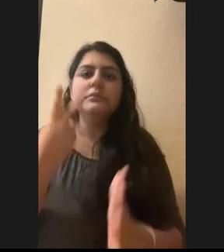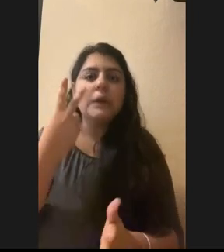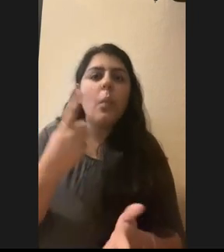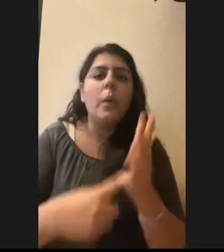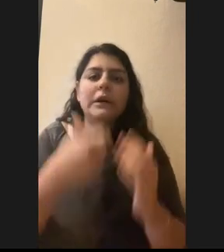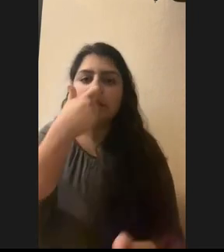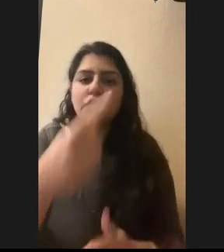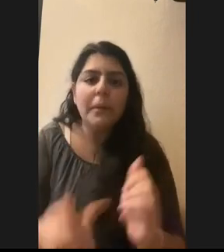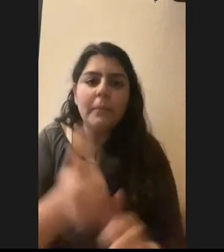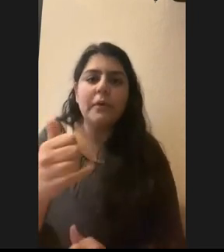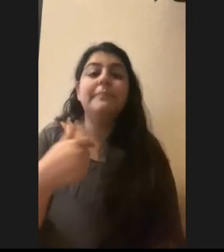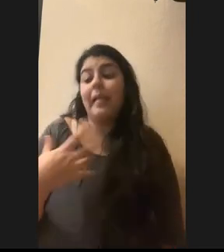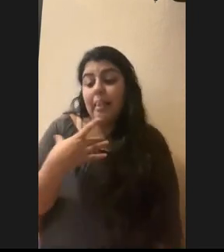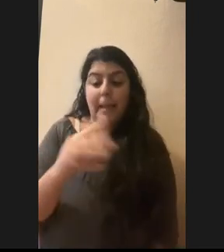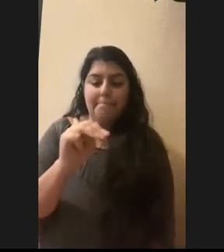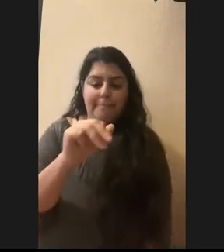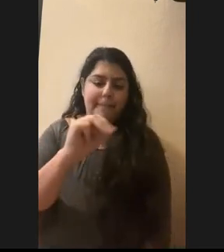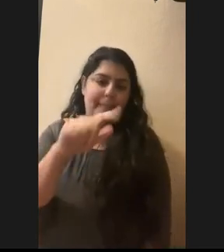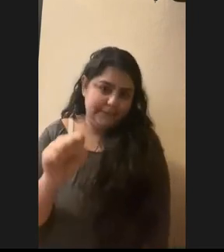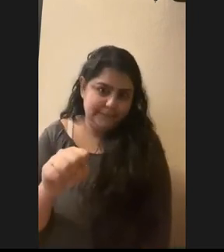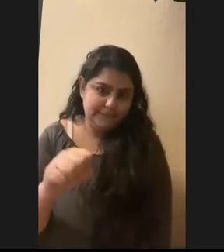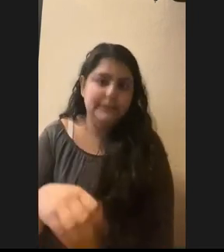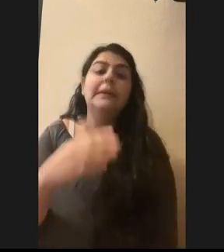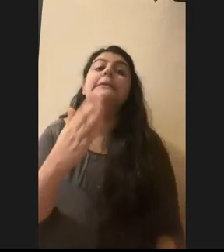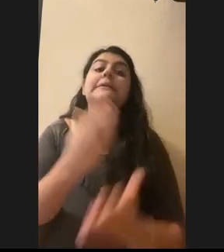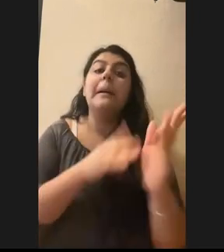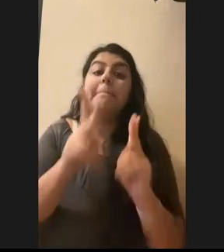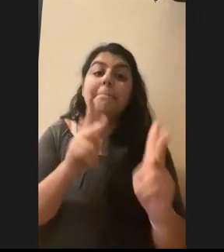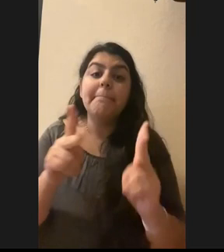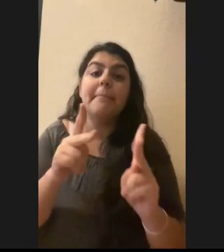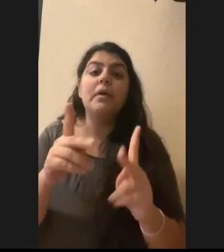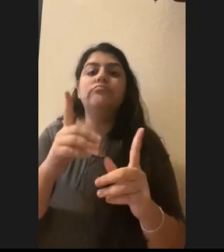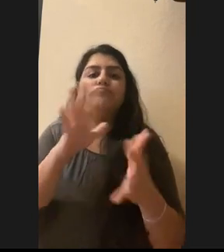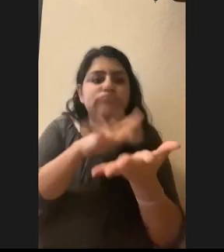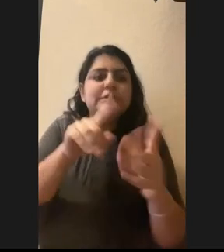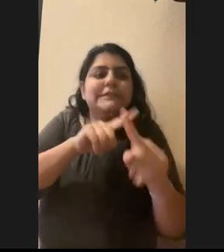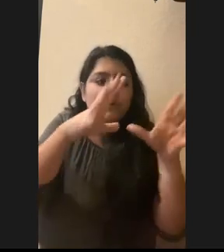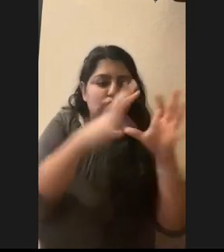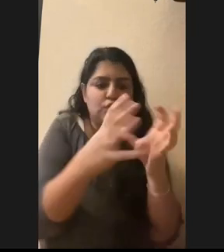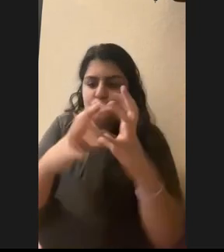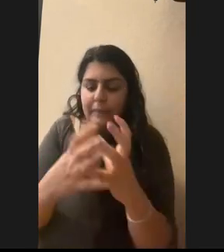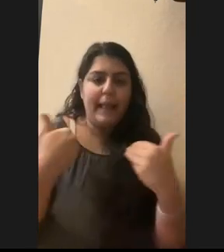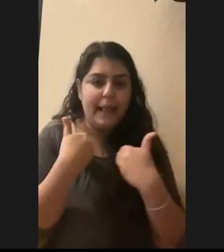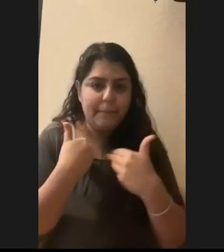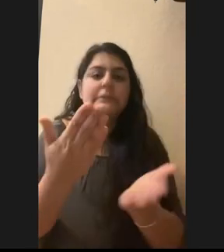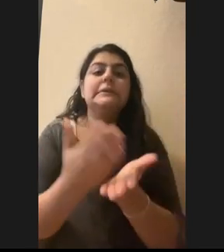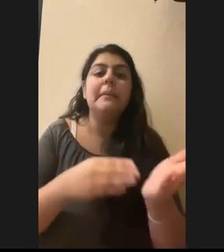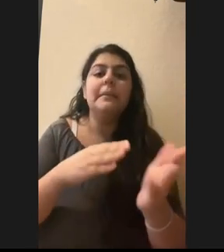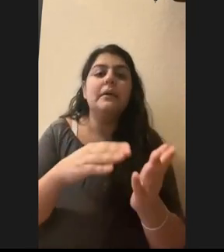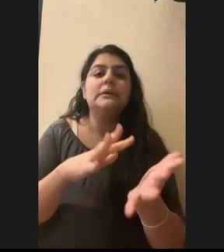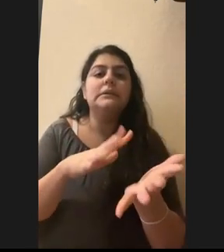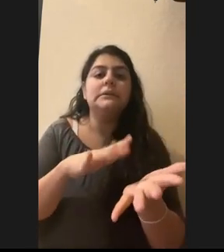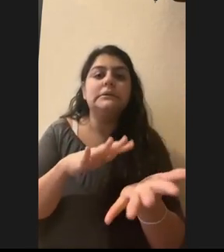Like I said, I like mammals. Um, some people do multiple taxa. Some people will study how weather or, um,